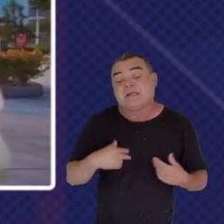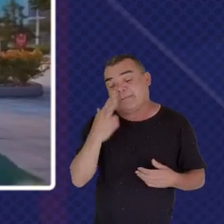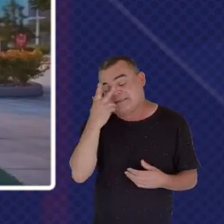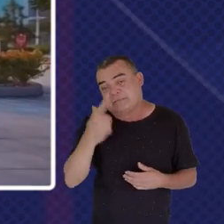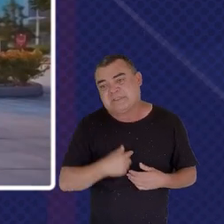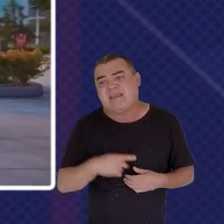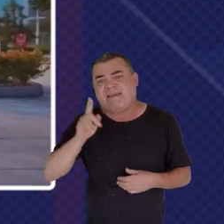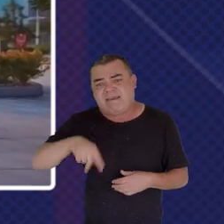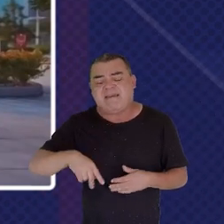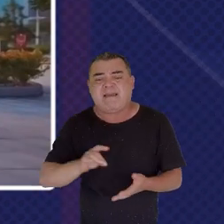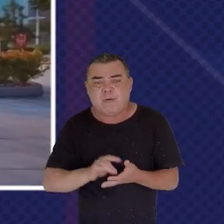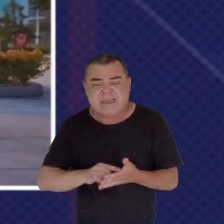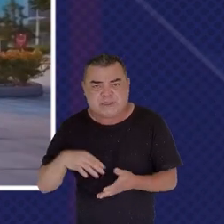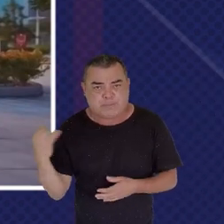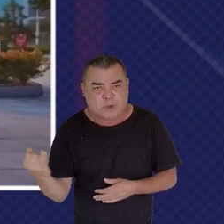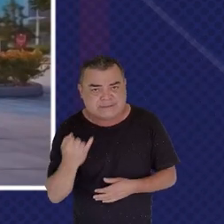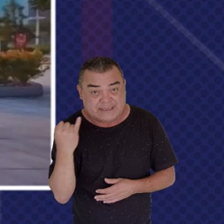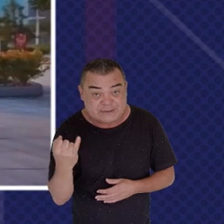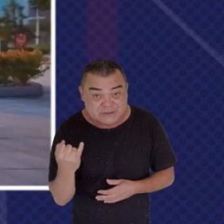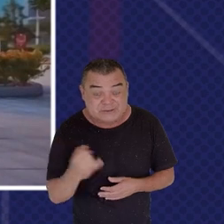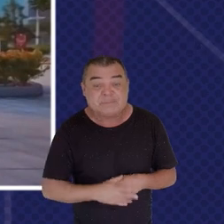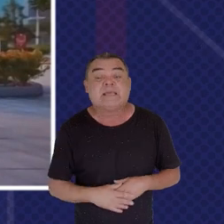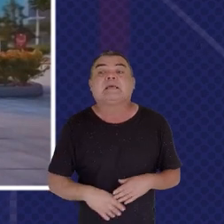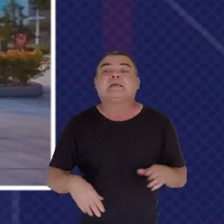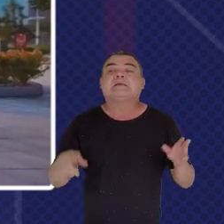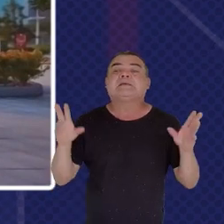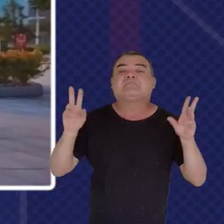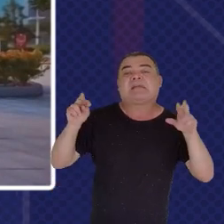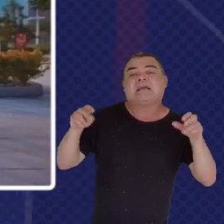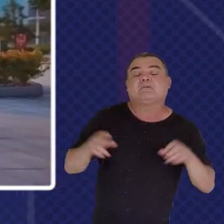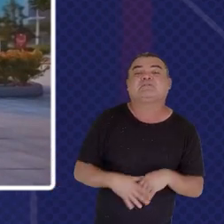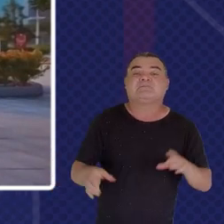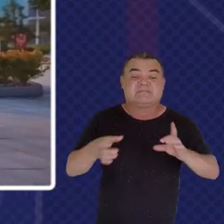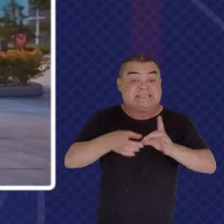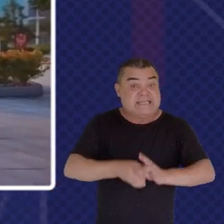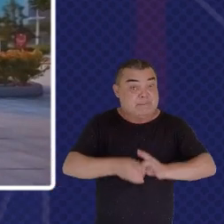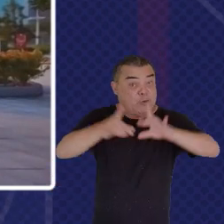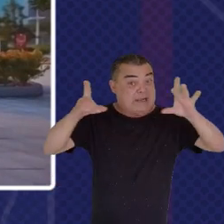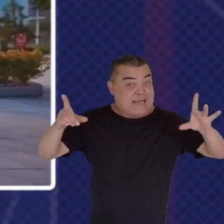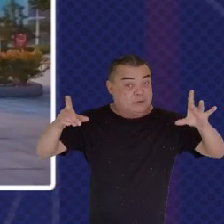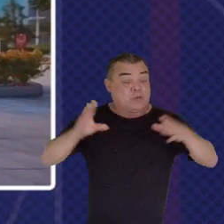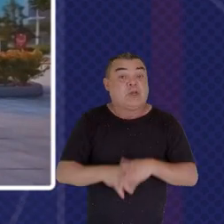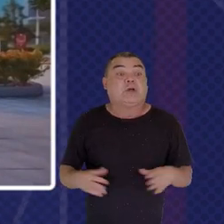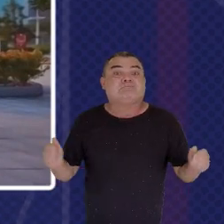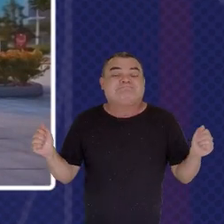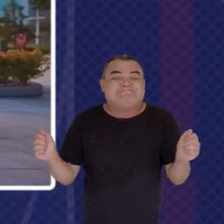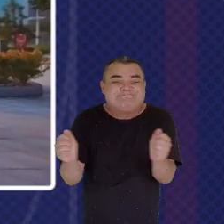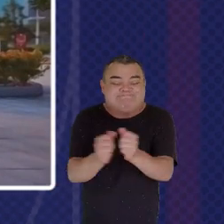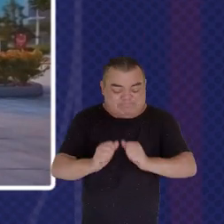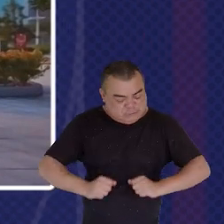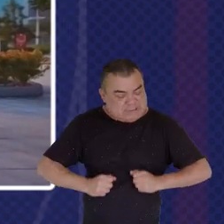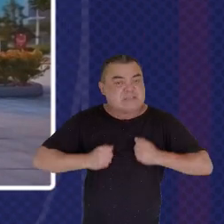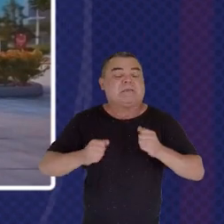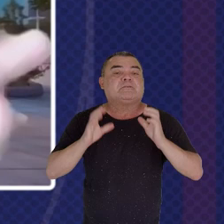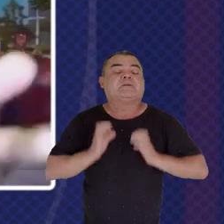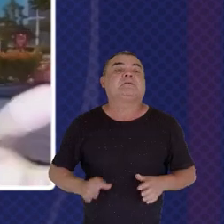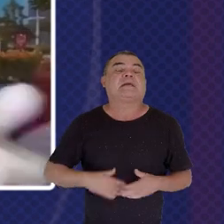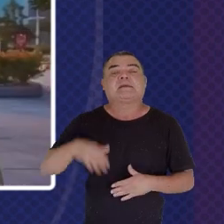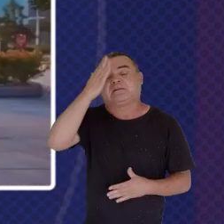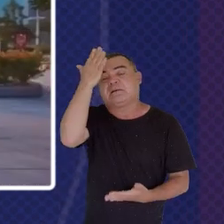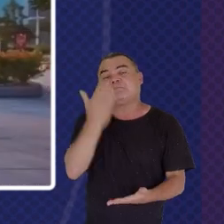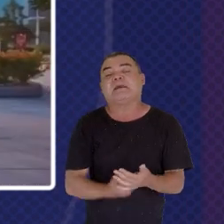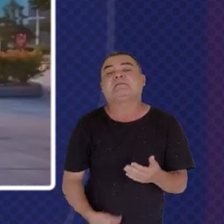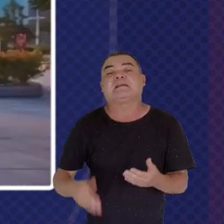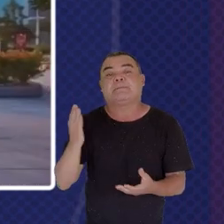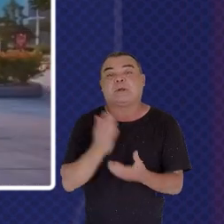mentioned The importance of this In terms of Democratic Citizenship engagement And we find That we have Processes in place To emerge From the pandemic